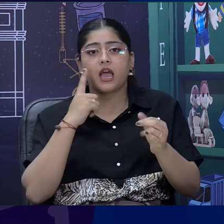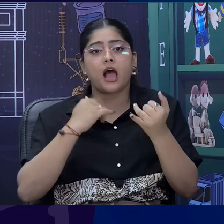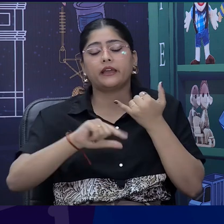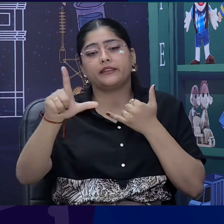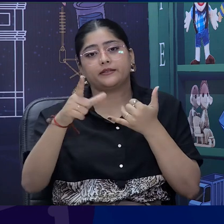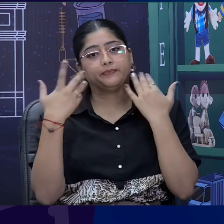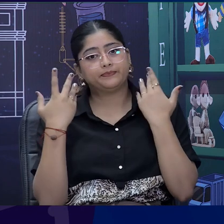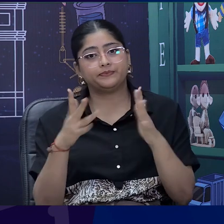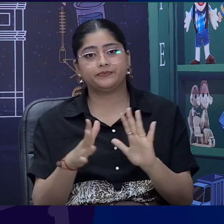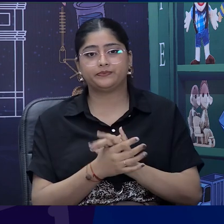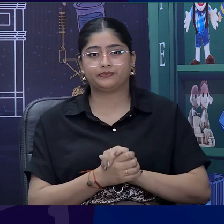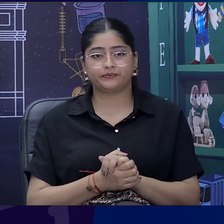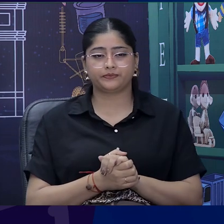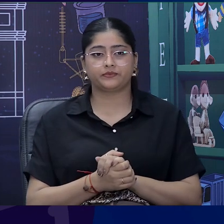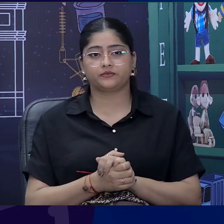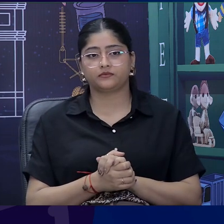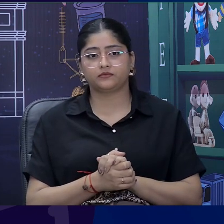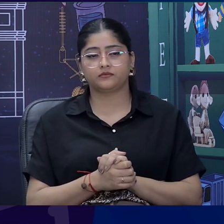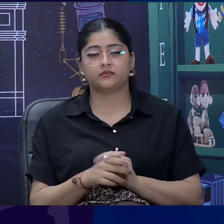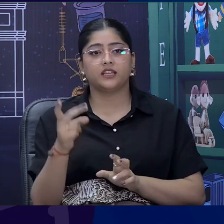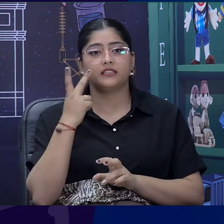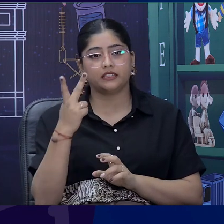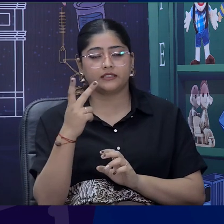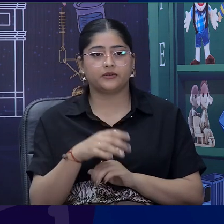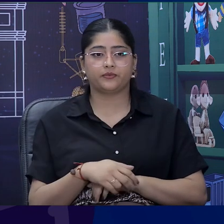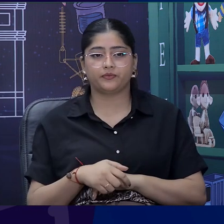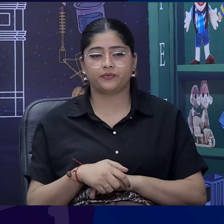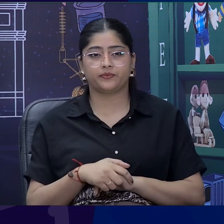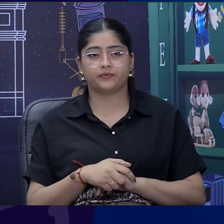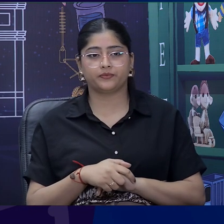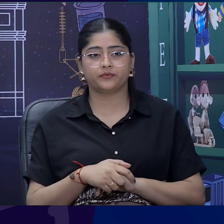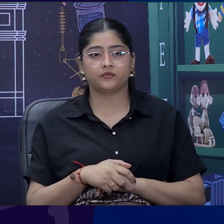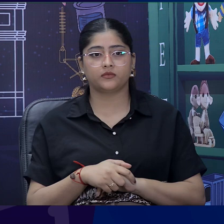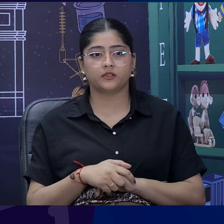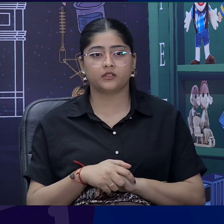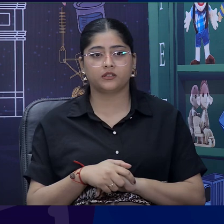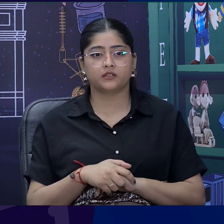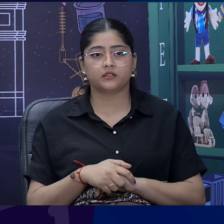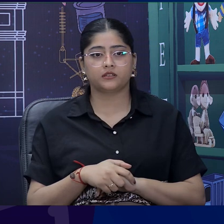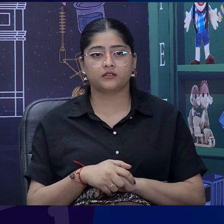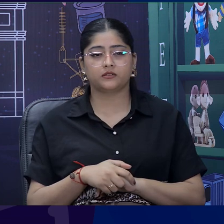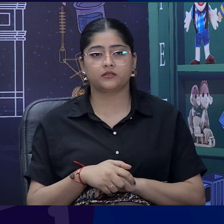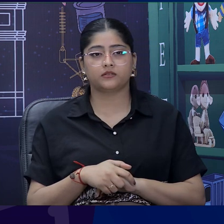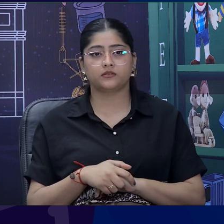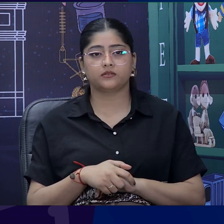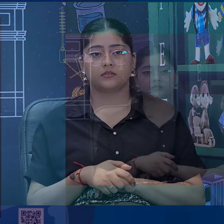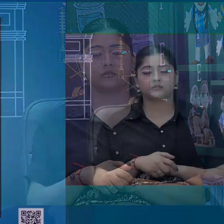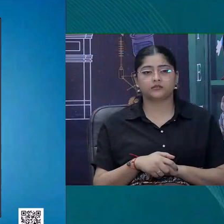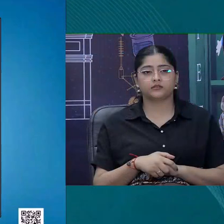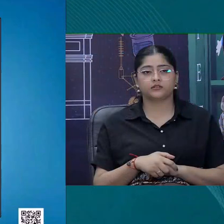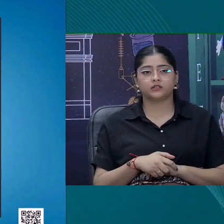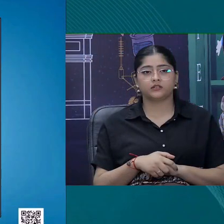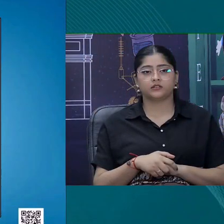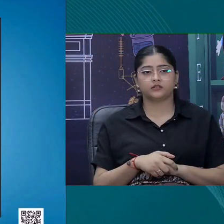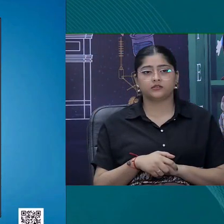portion of Diksha portal. So, from here. the Reneeosto as merry,